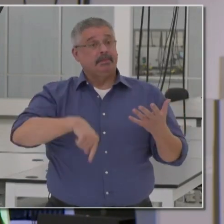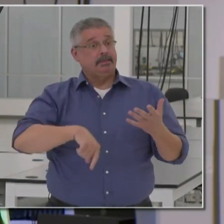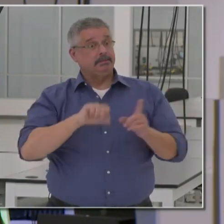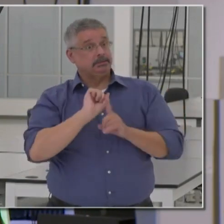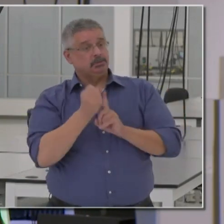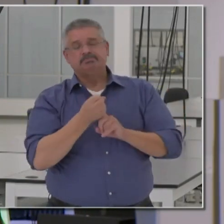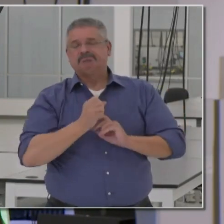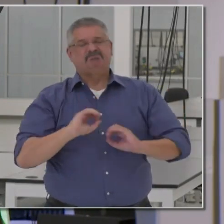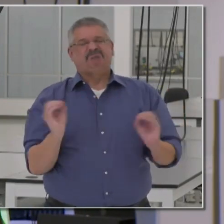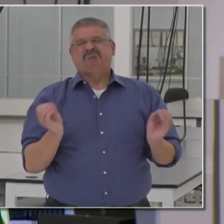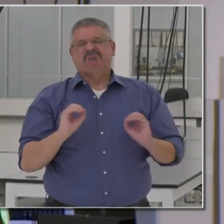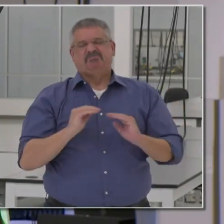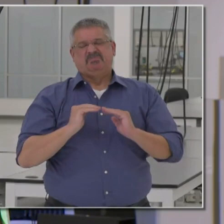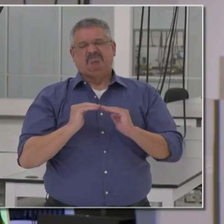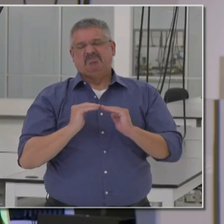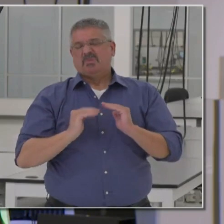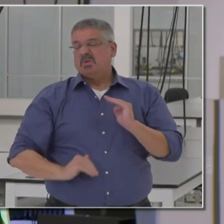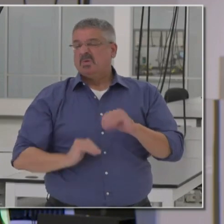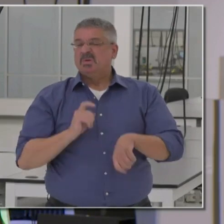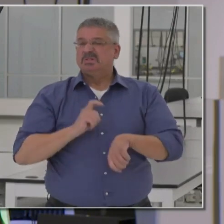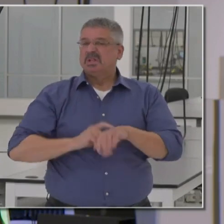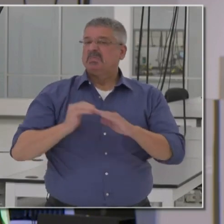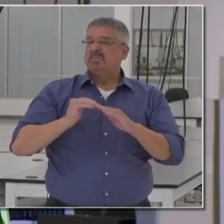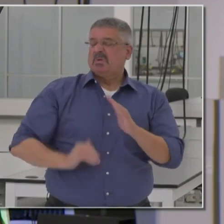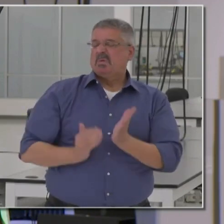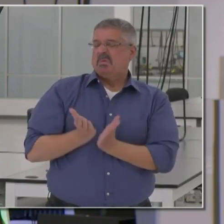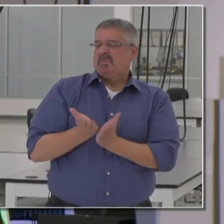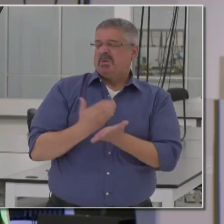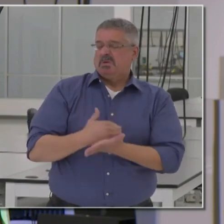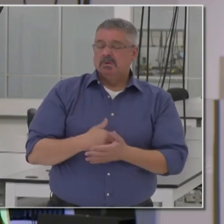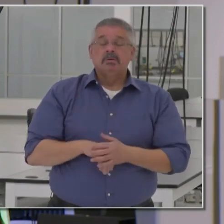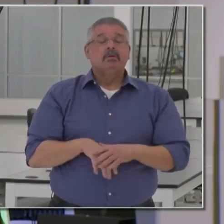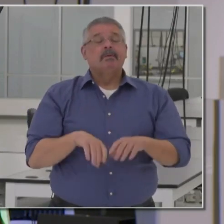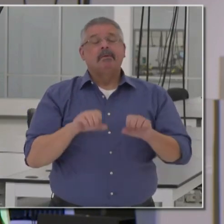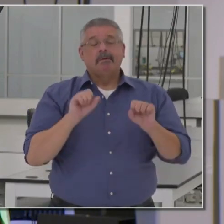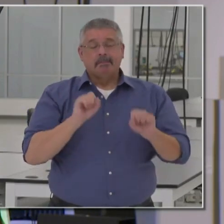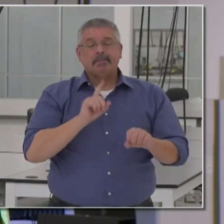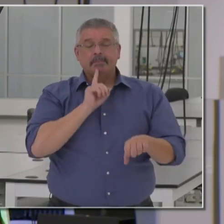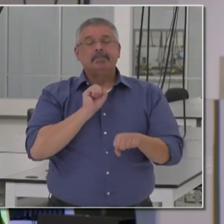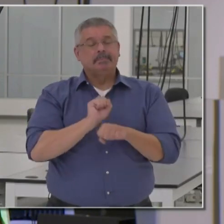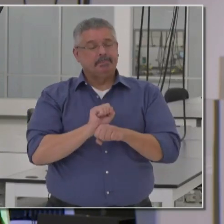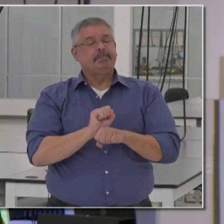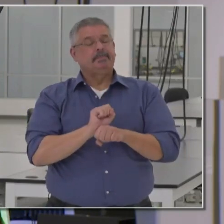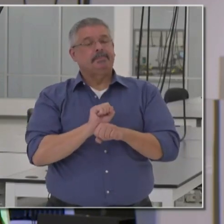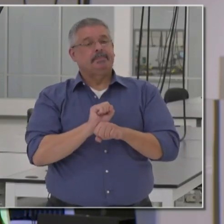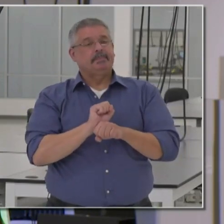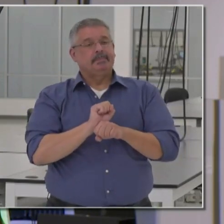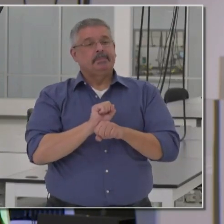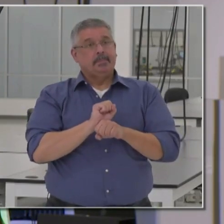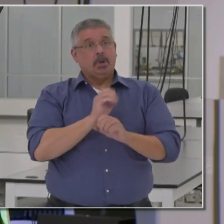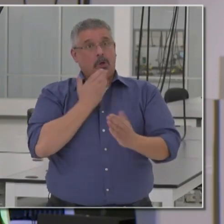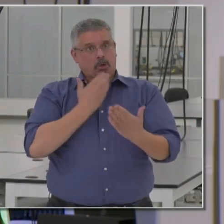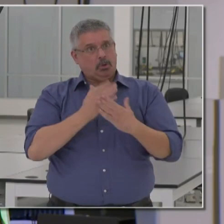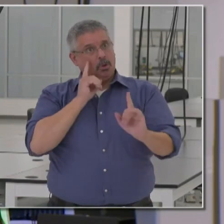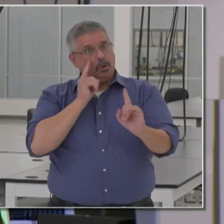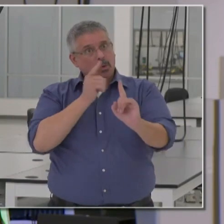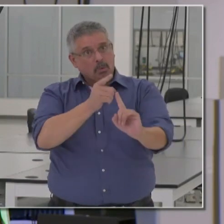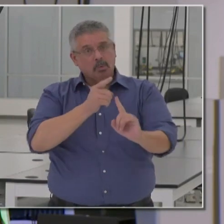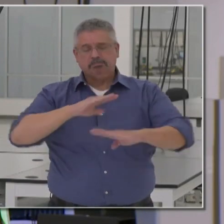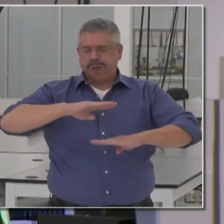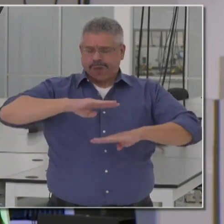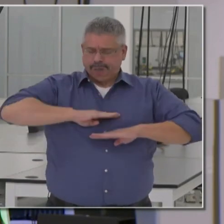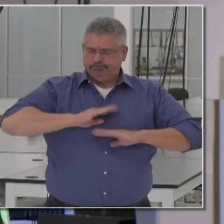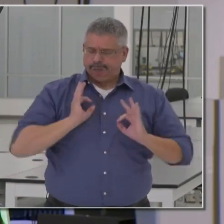case, none of that was the case. We were able to actually achieve an audacious goal, and we did so